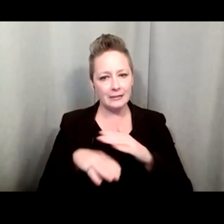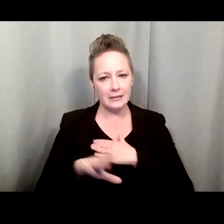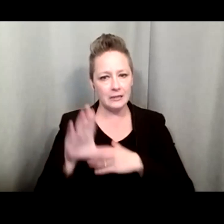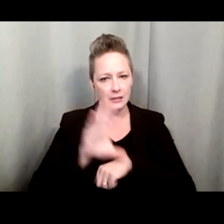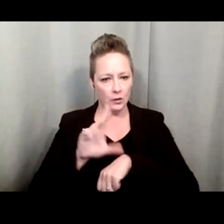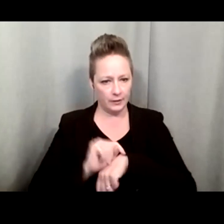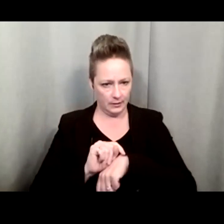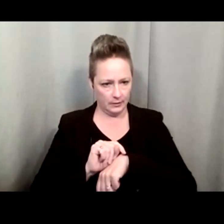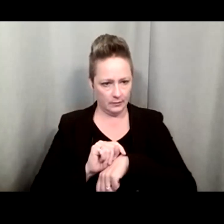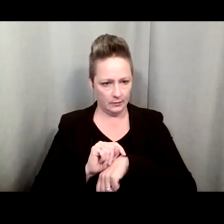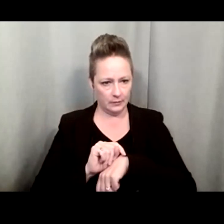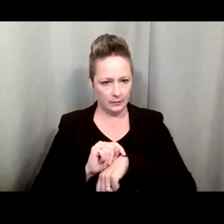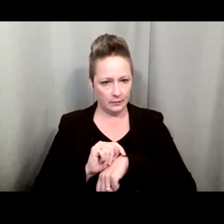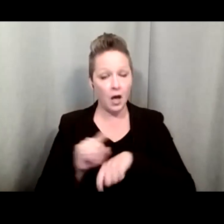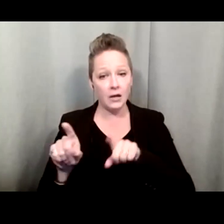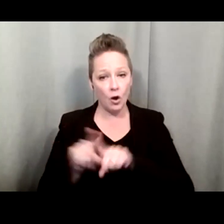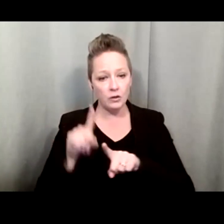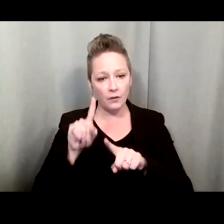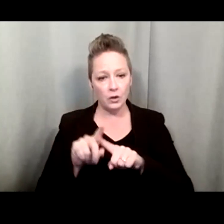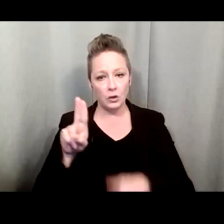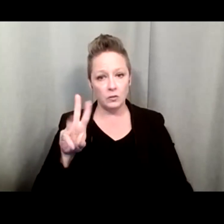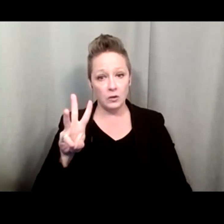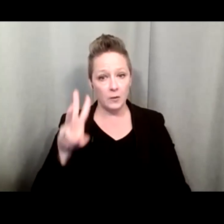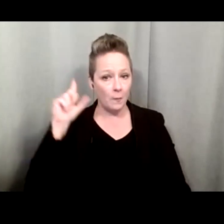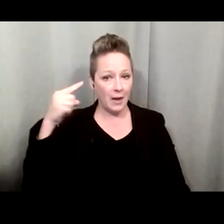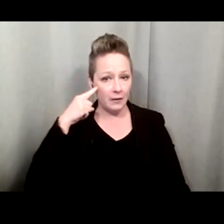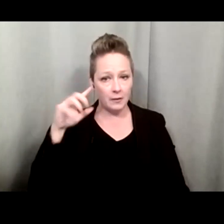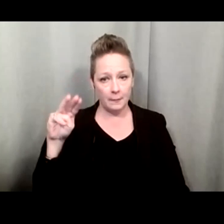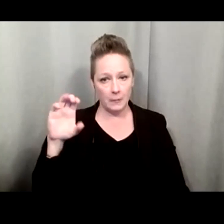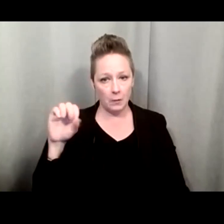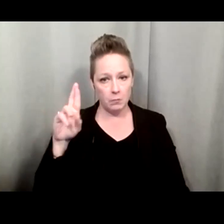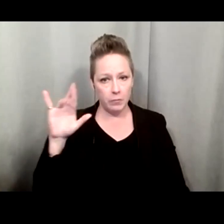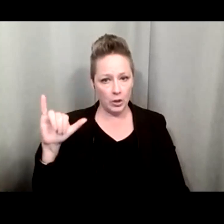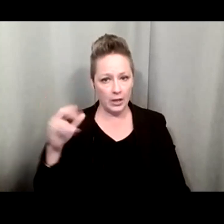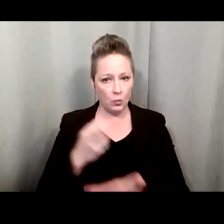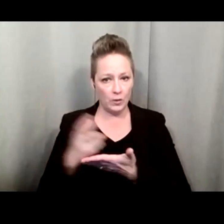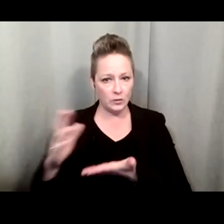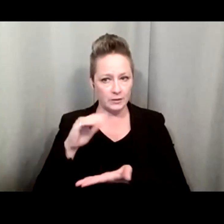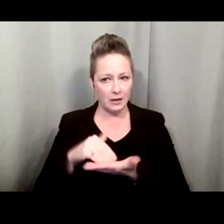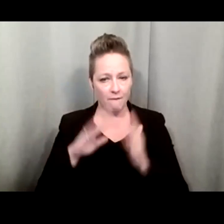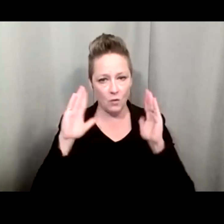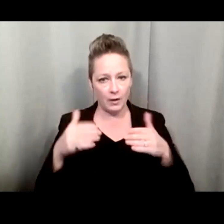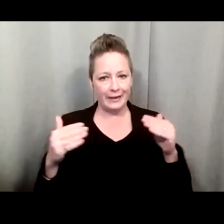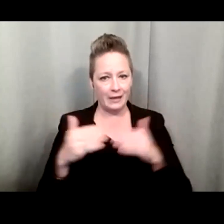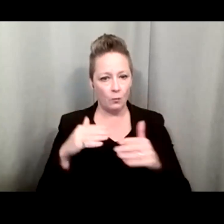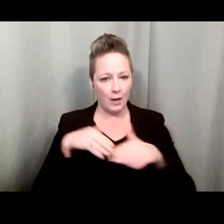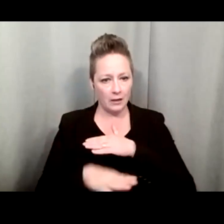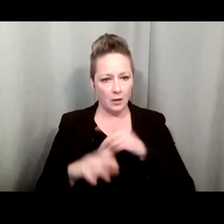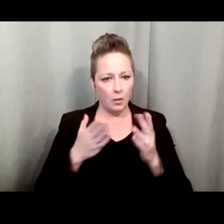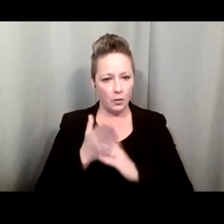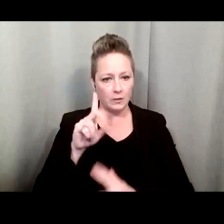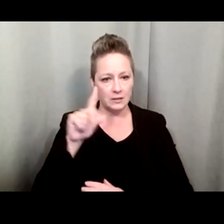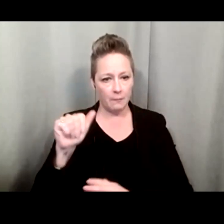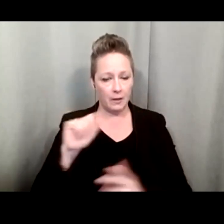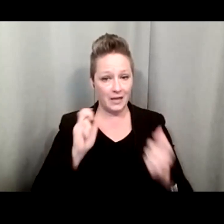but also for UW-Madison at McBurney Disability Resource Center, focusing on equal access through disability accommodations.